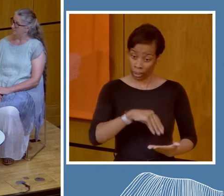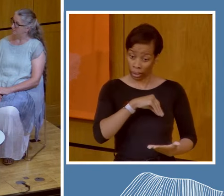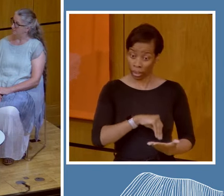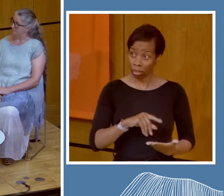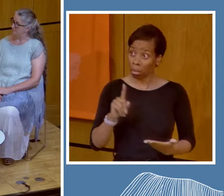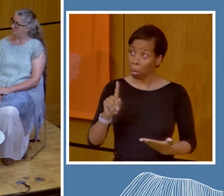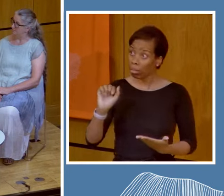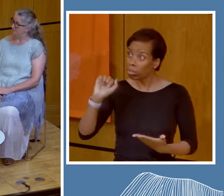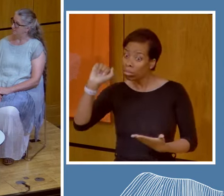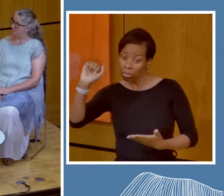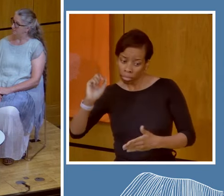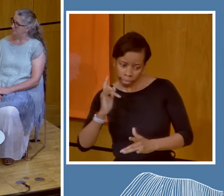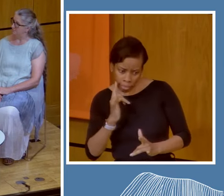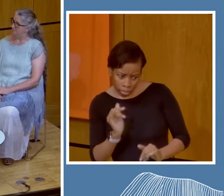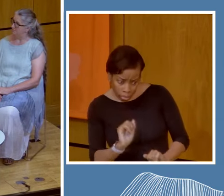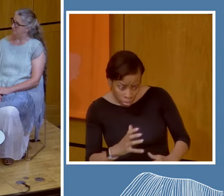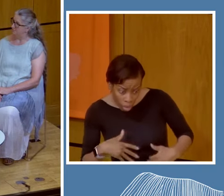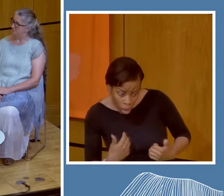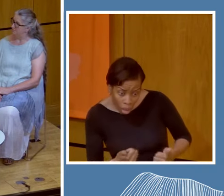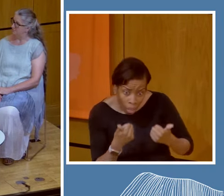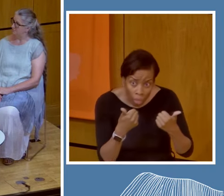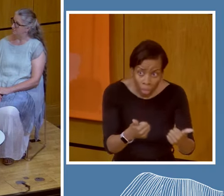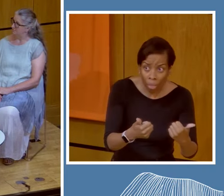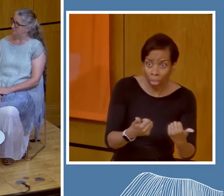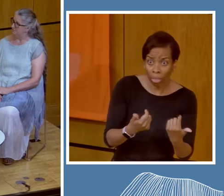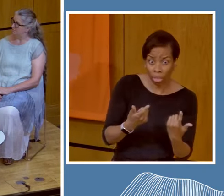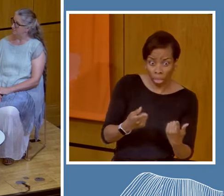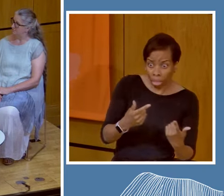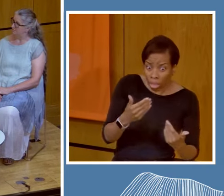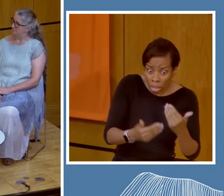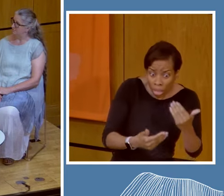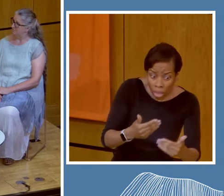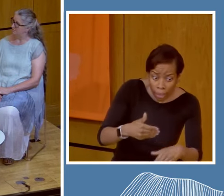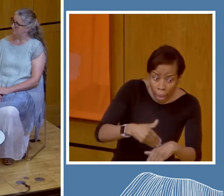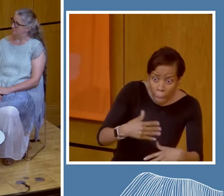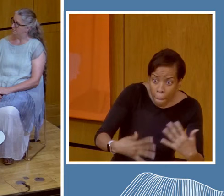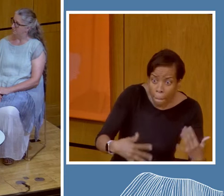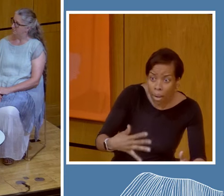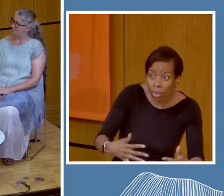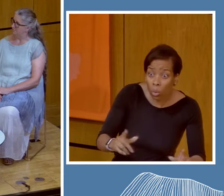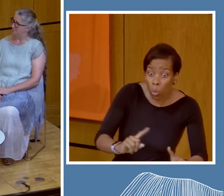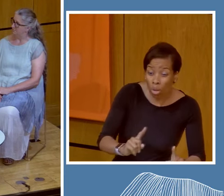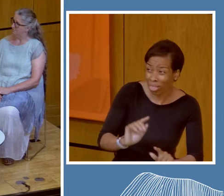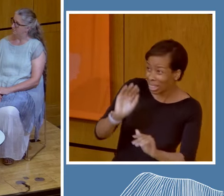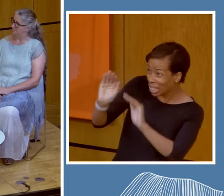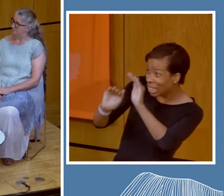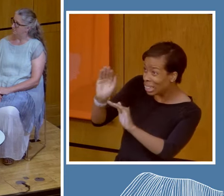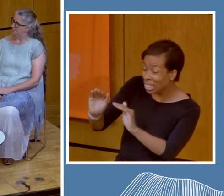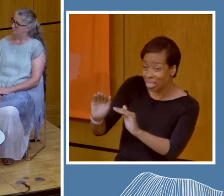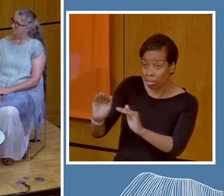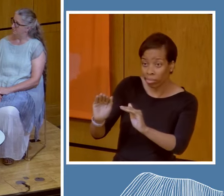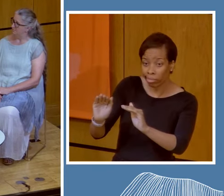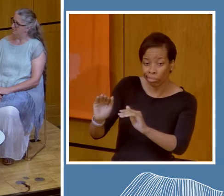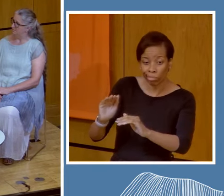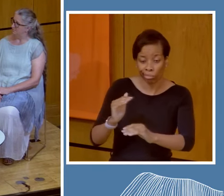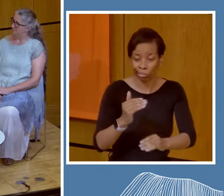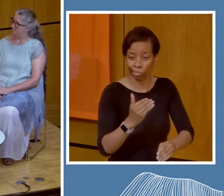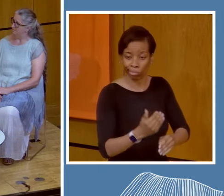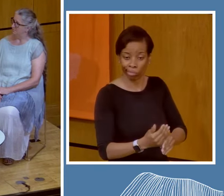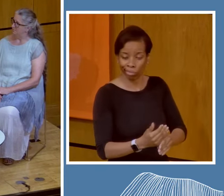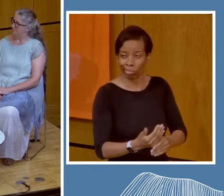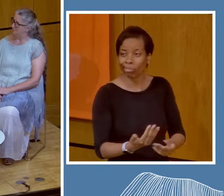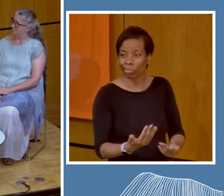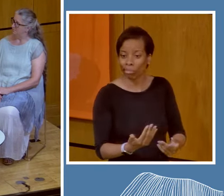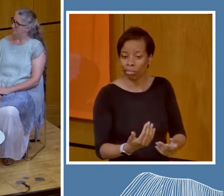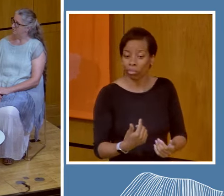either baseline or ongoing from the impacts of the Oil Sands, despite repeated calls. We've faced barriers in trying